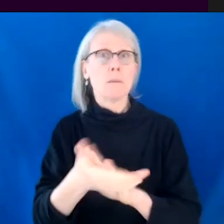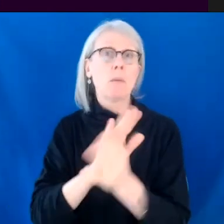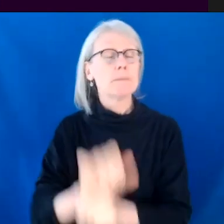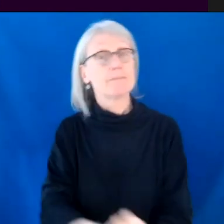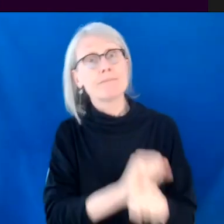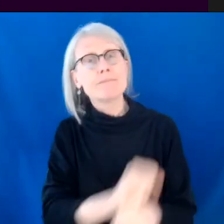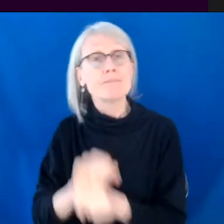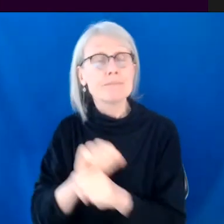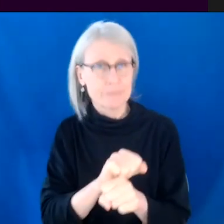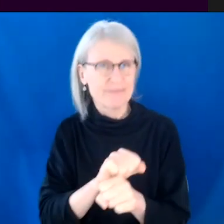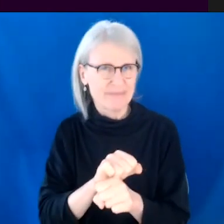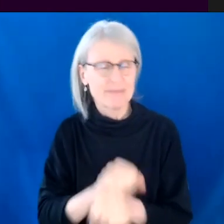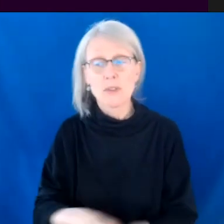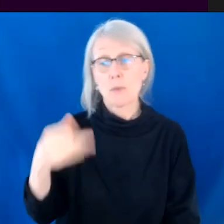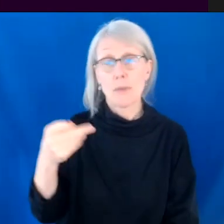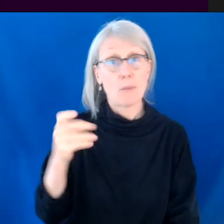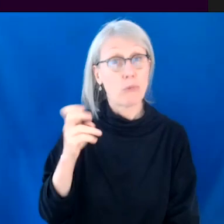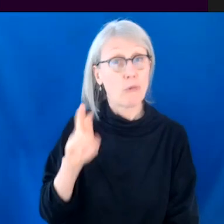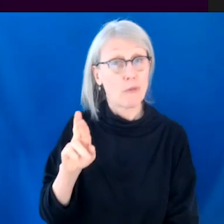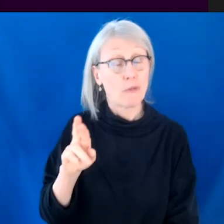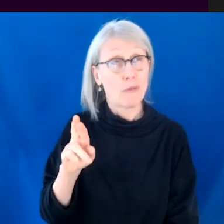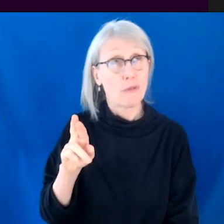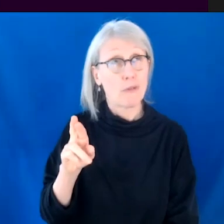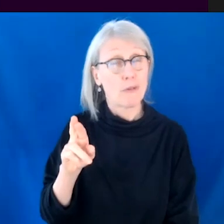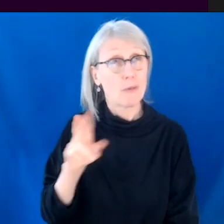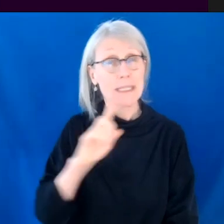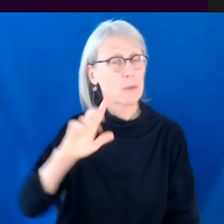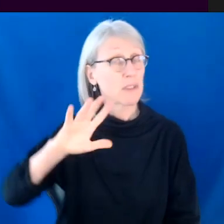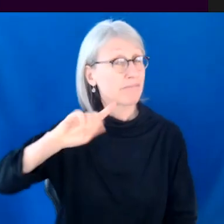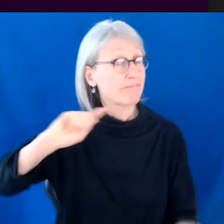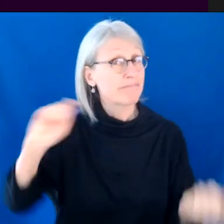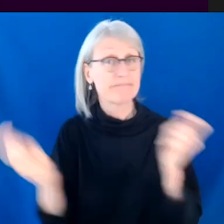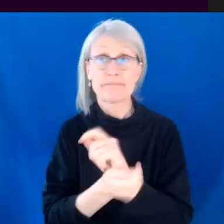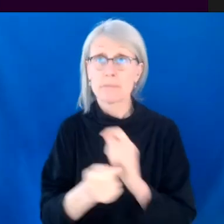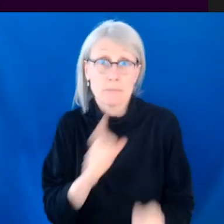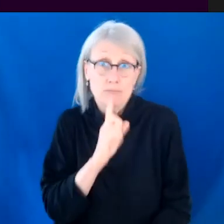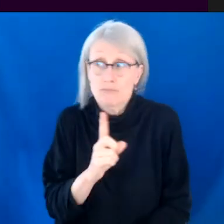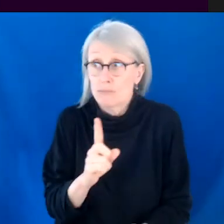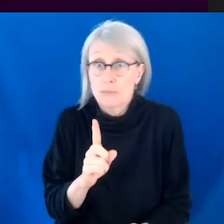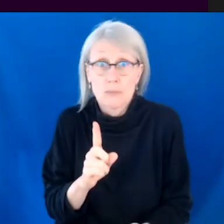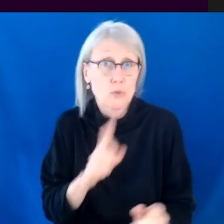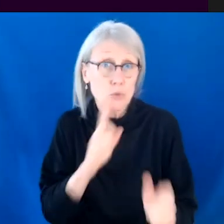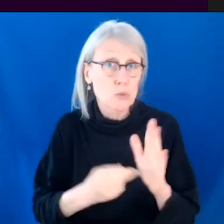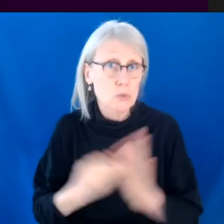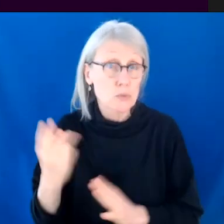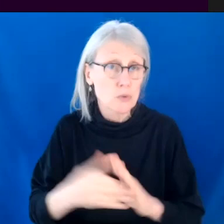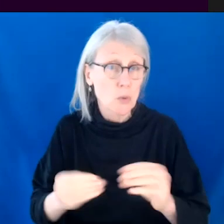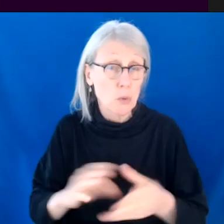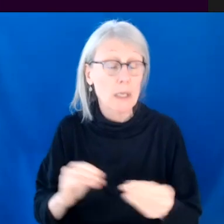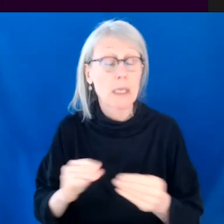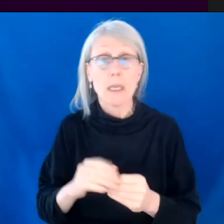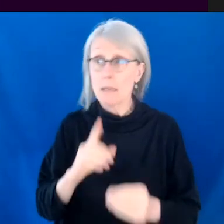to me just had this, it was like this true story, this moment in history where it